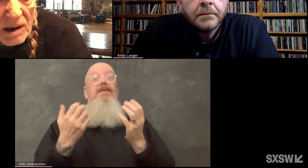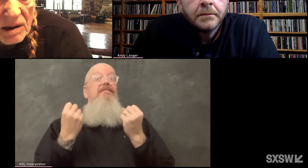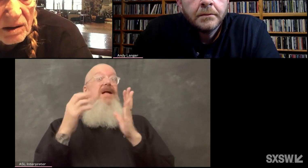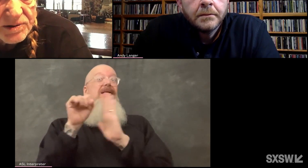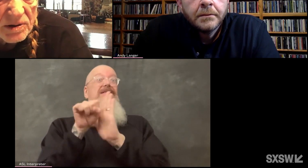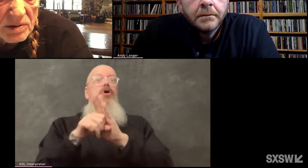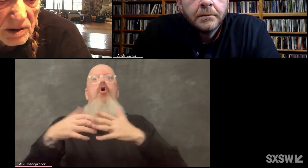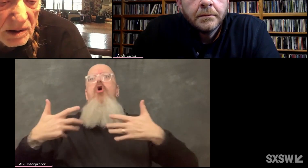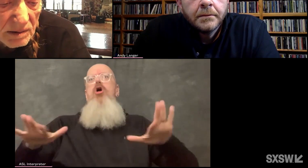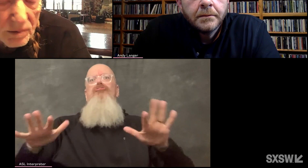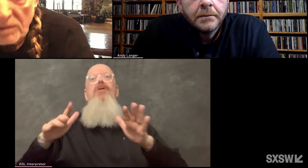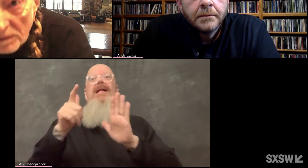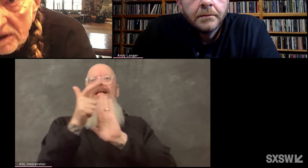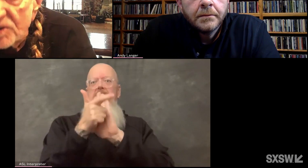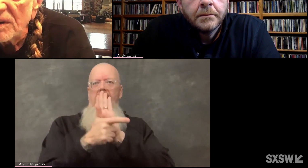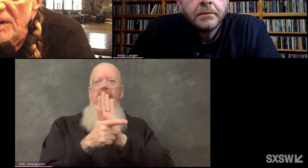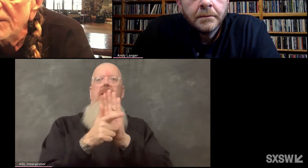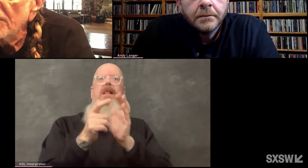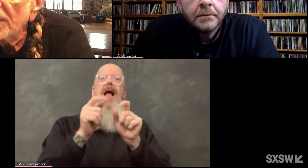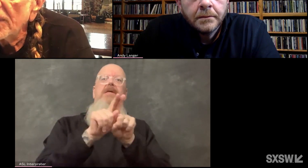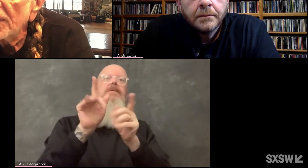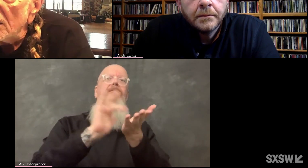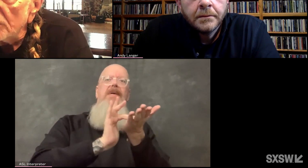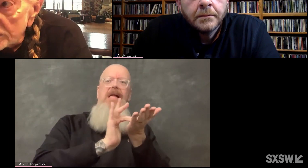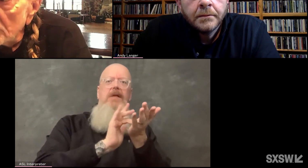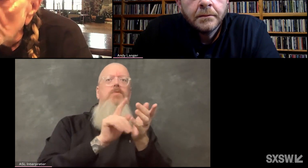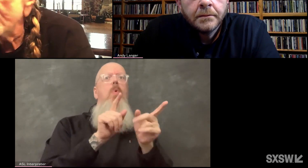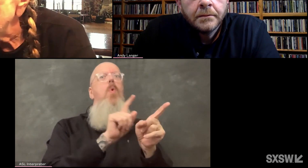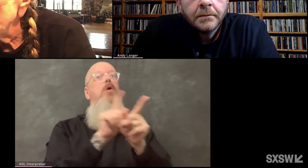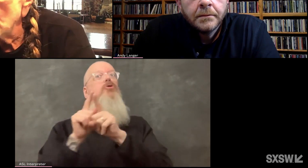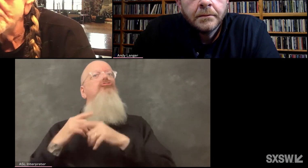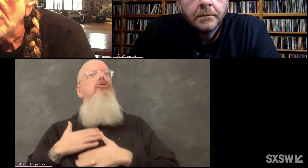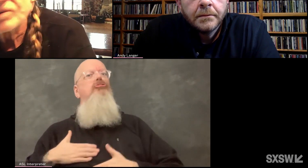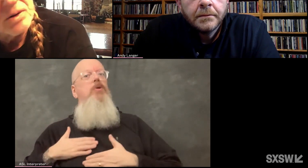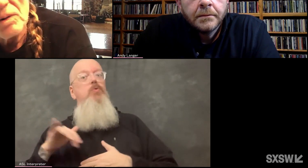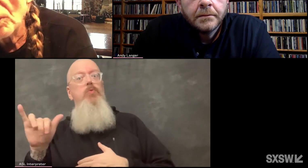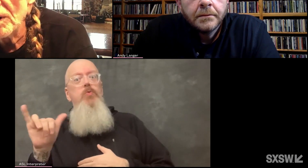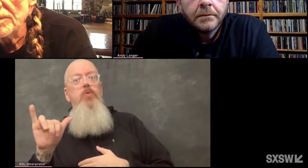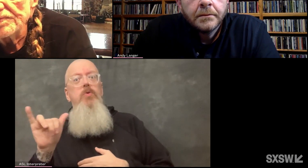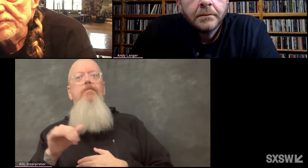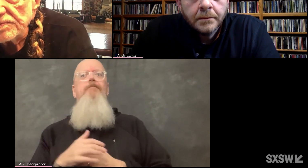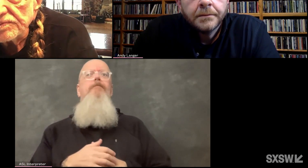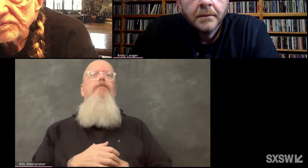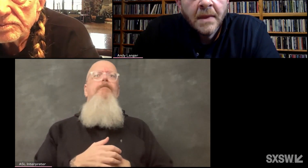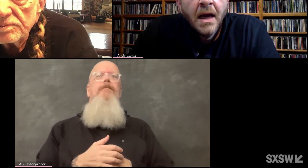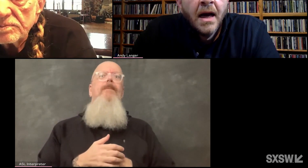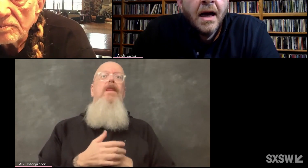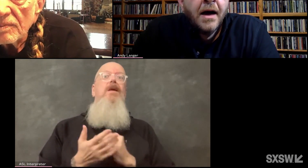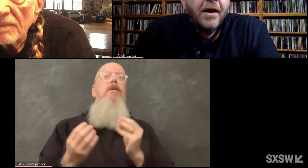also recreationally. But most more are on the way.